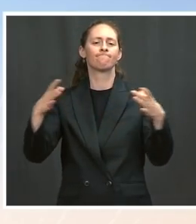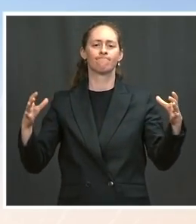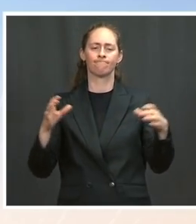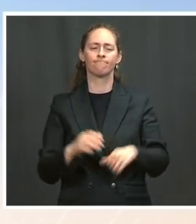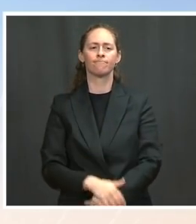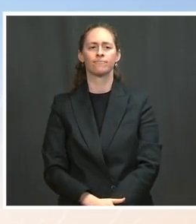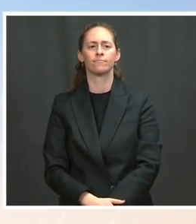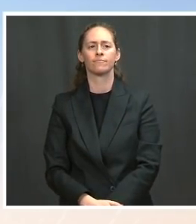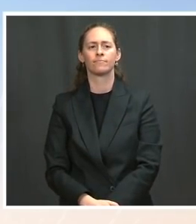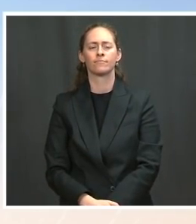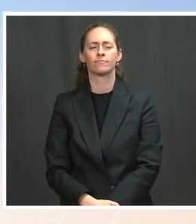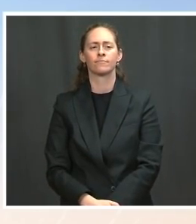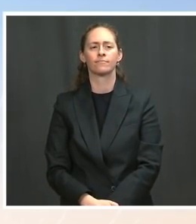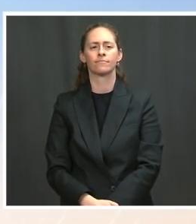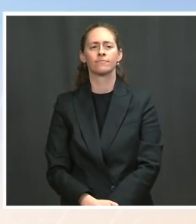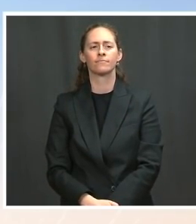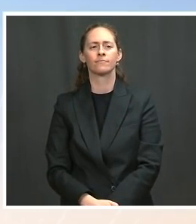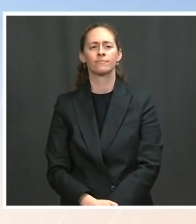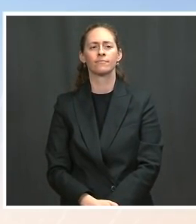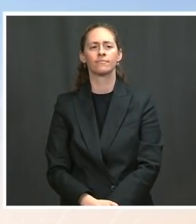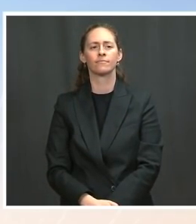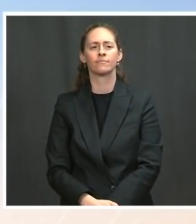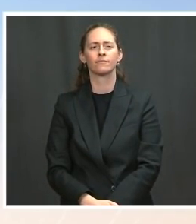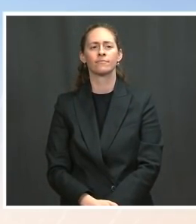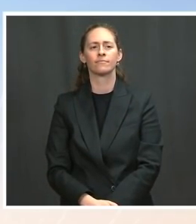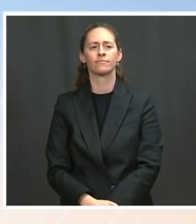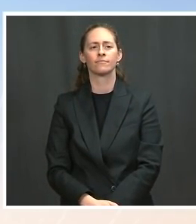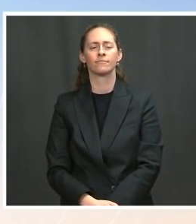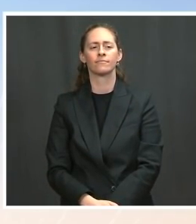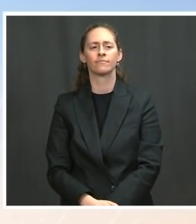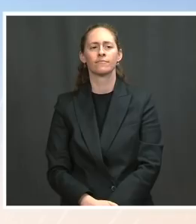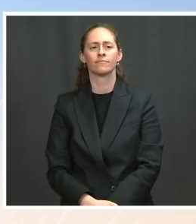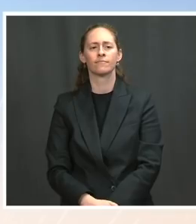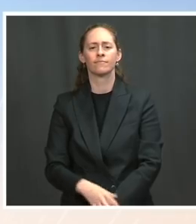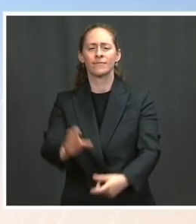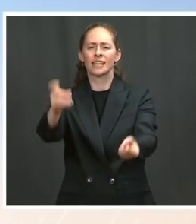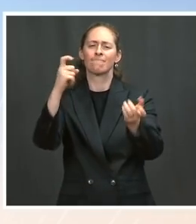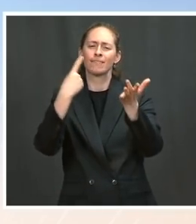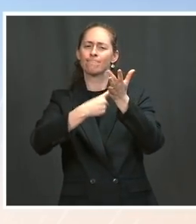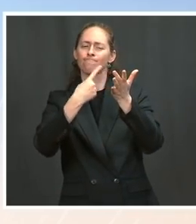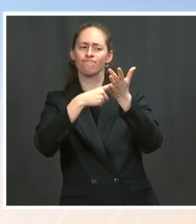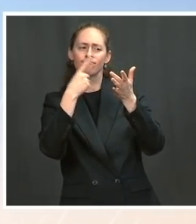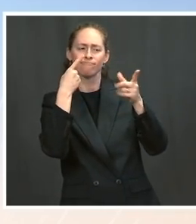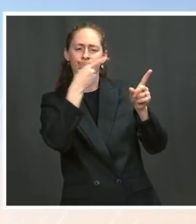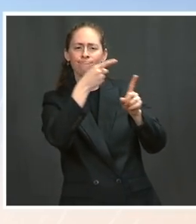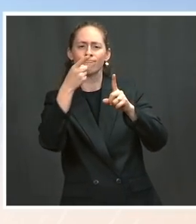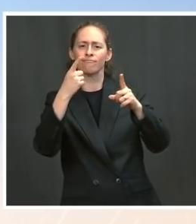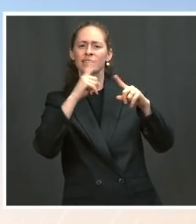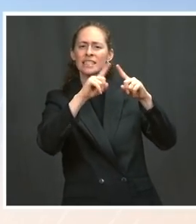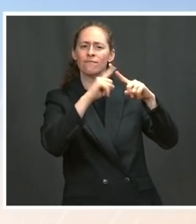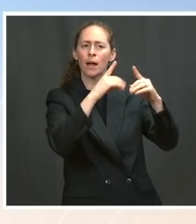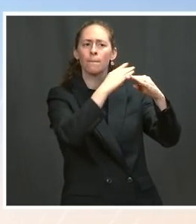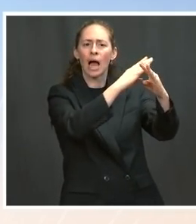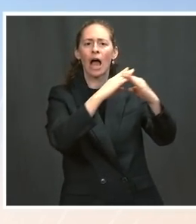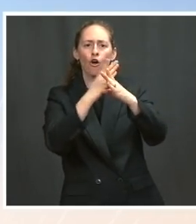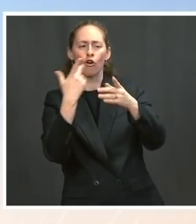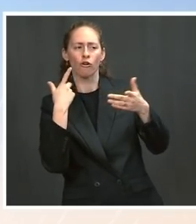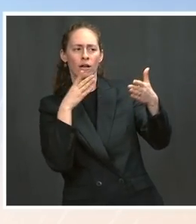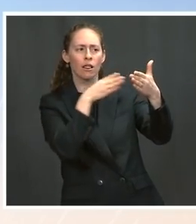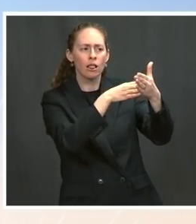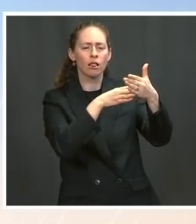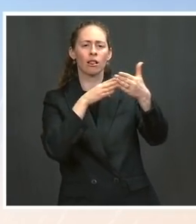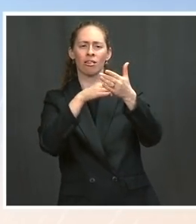participation. Even though we're seeing sustained job growth now, more jobs